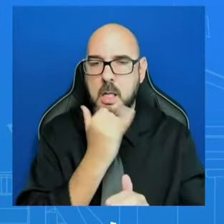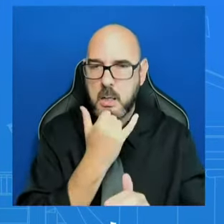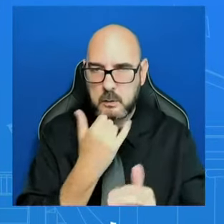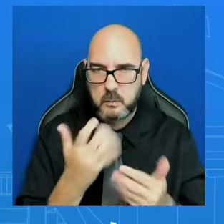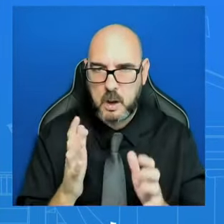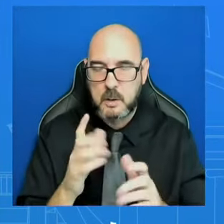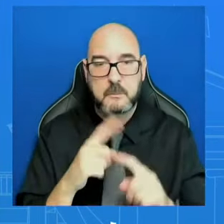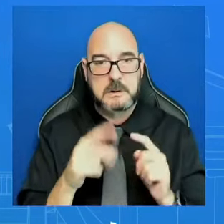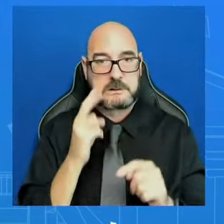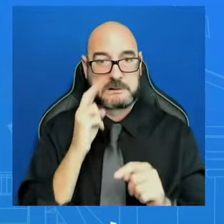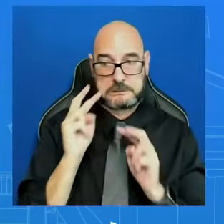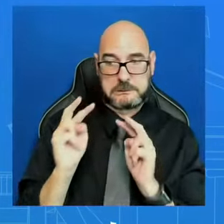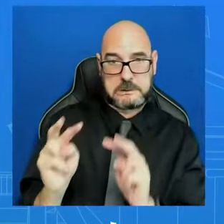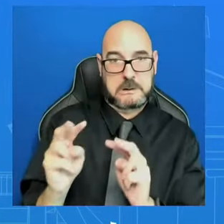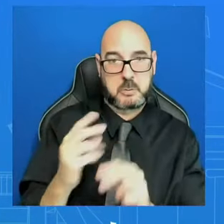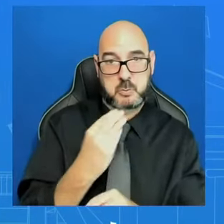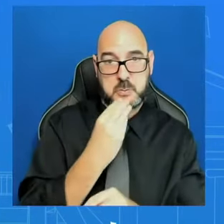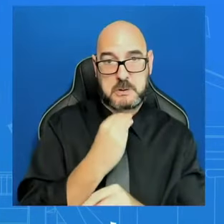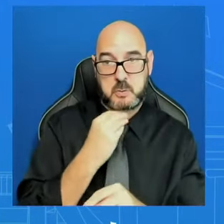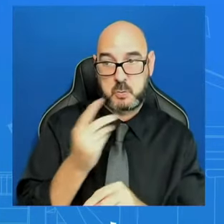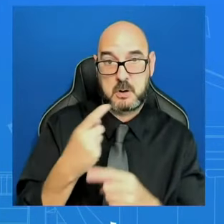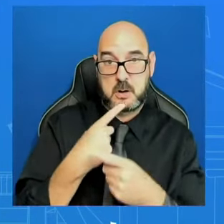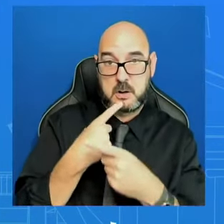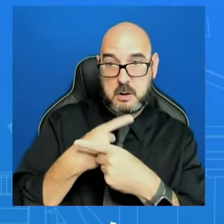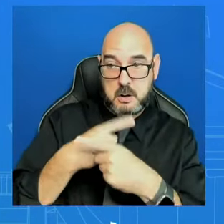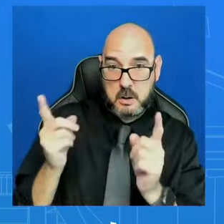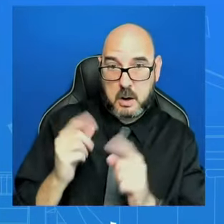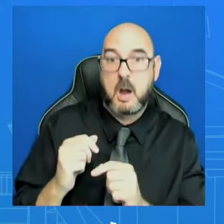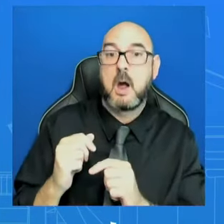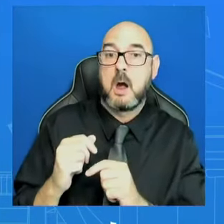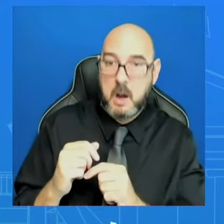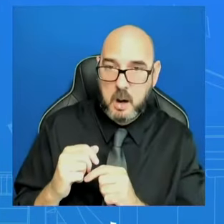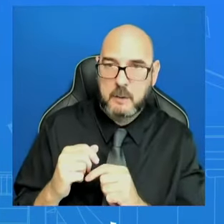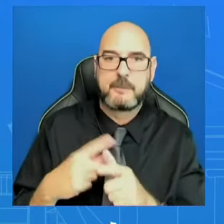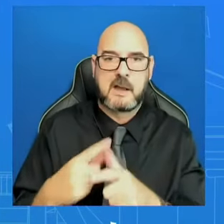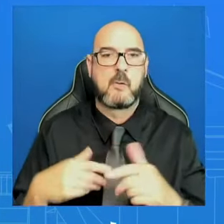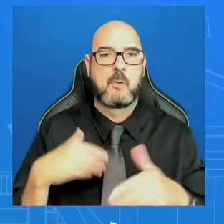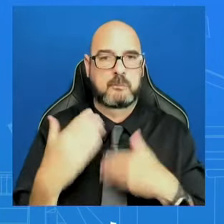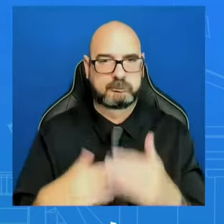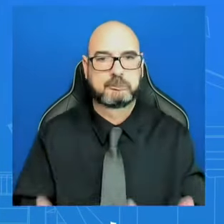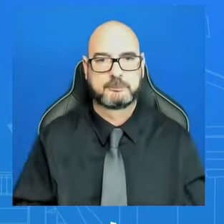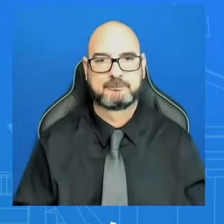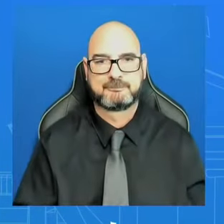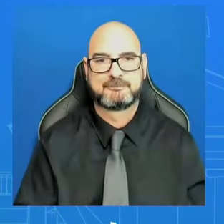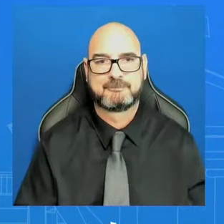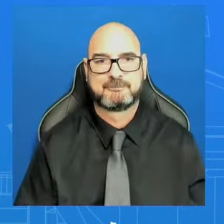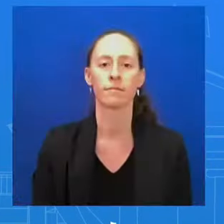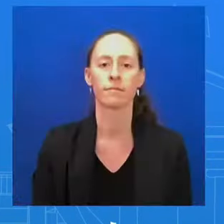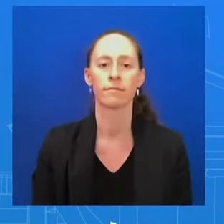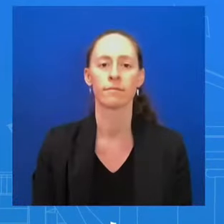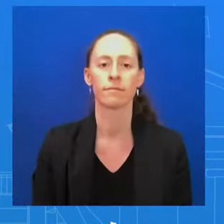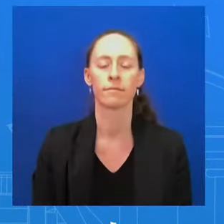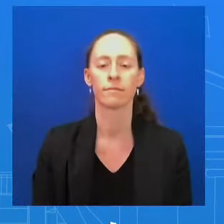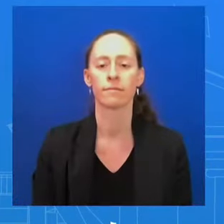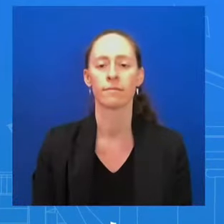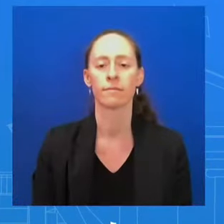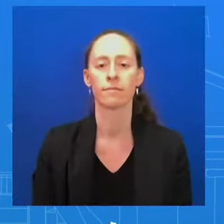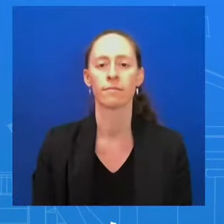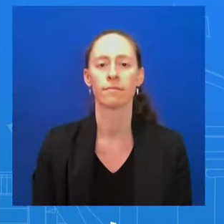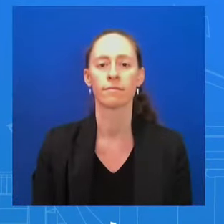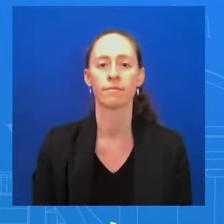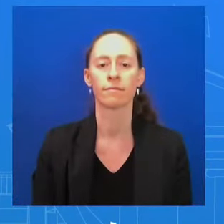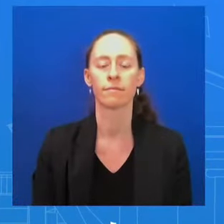going to do and then act on those changes. Okay, Dave. Admiral, has the U.S. lost its leverage with Prime Minister Netanyahu?